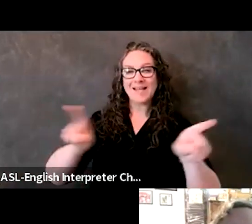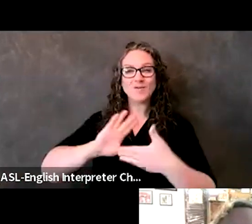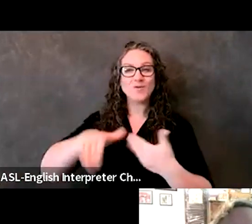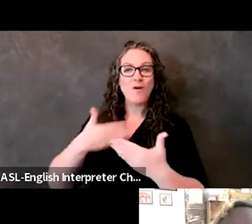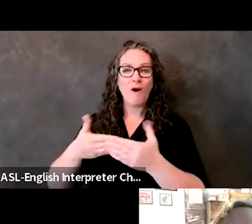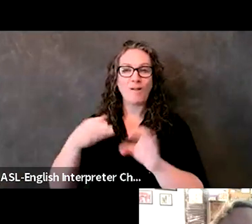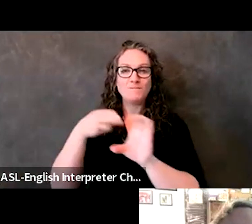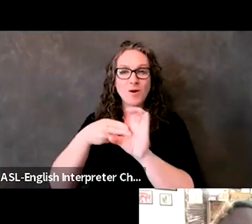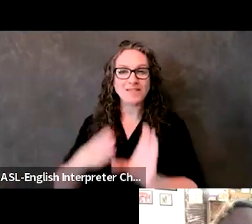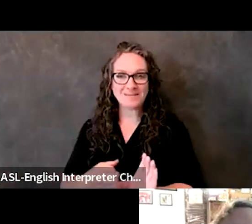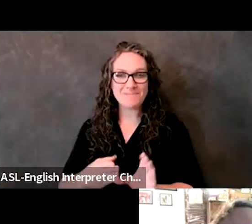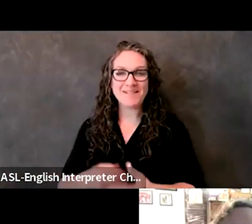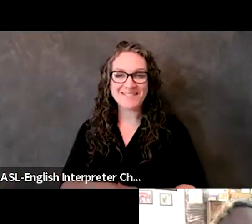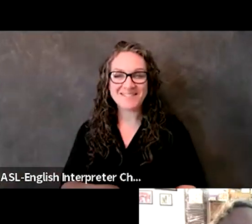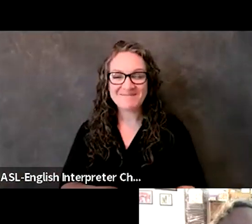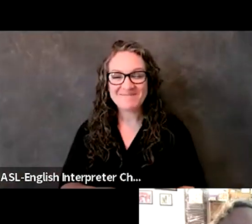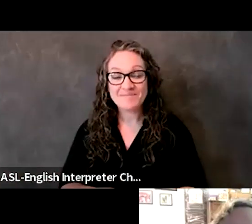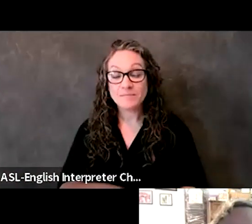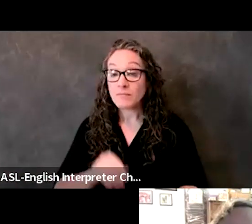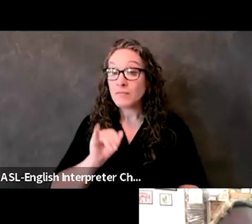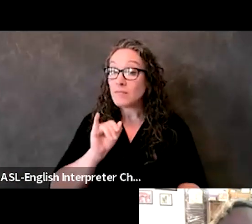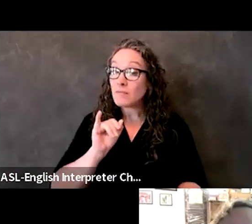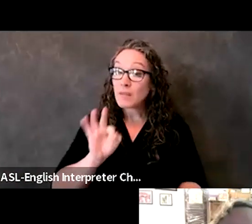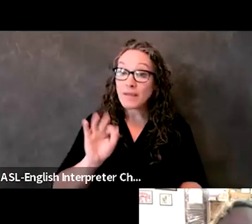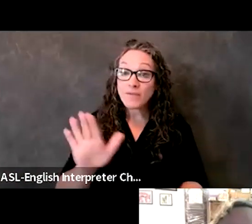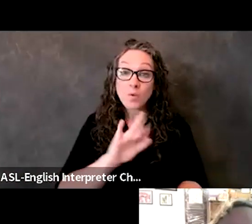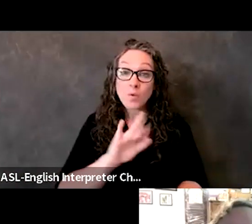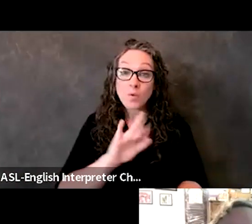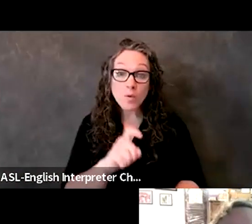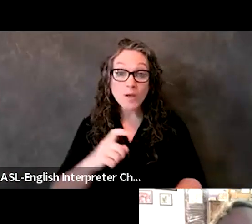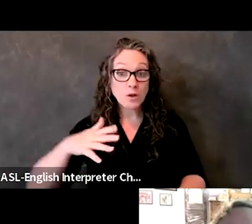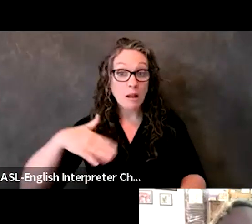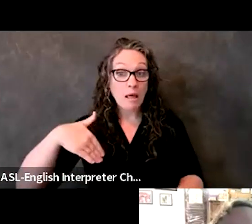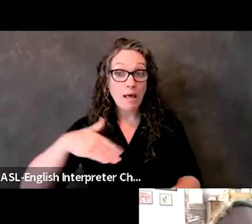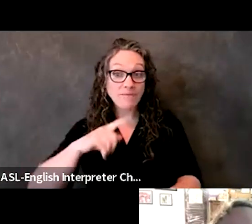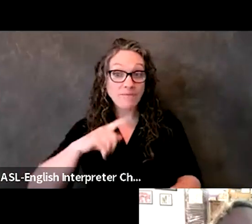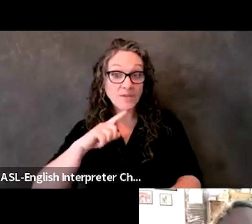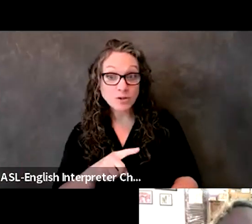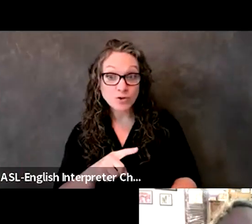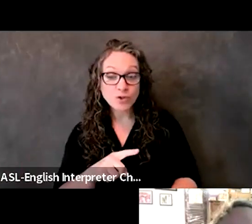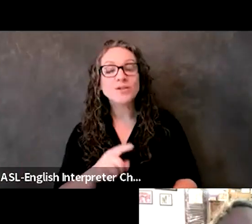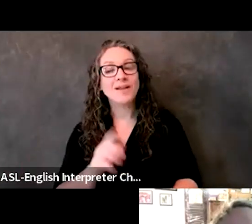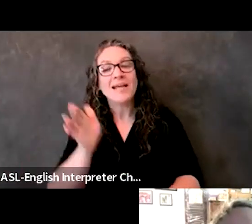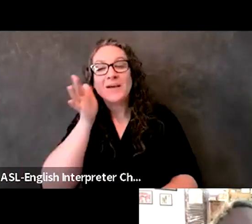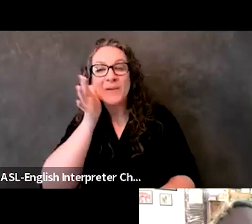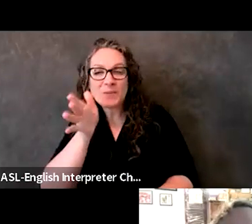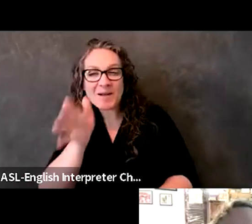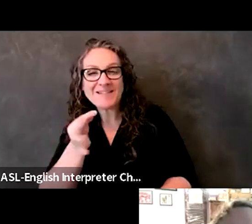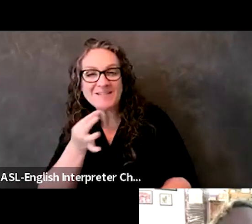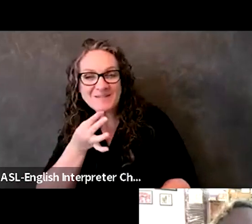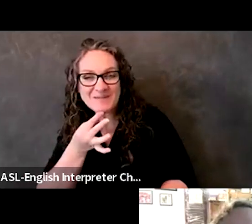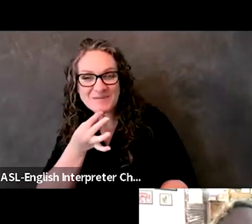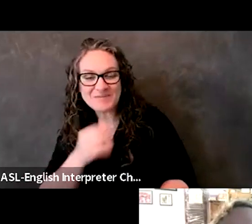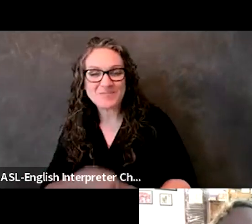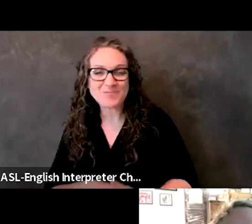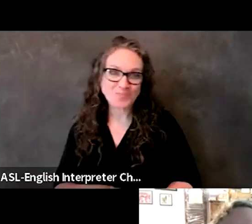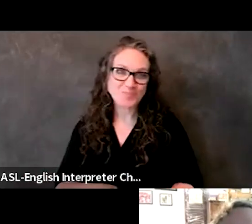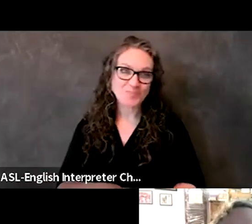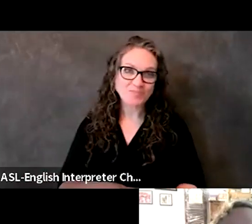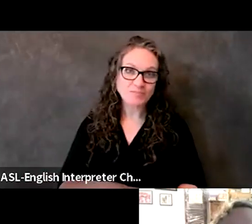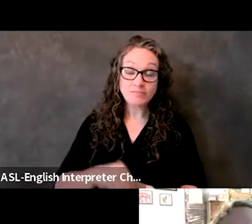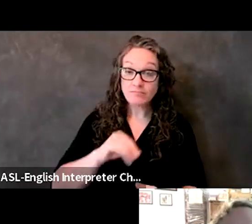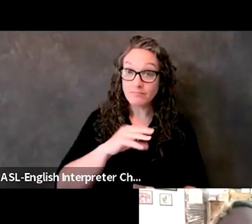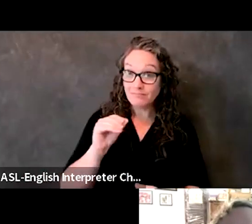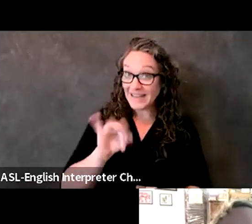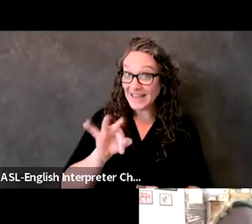So if, uh, if you didn't get your question answered, it will be answered. And if you